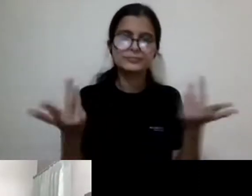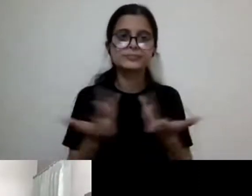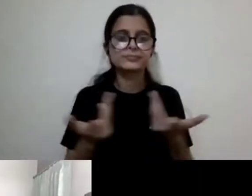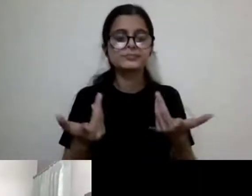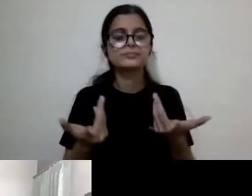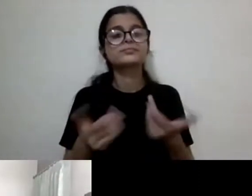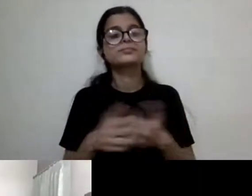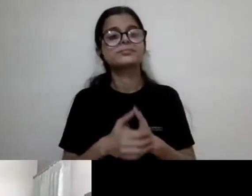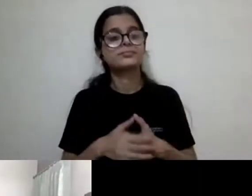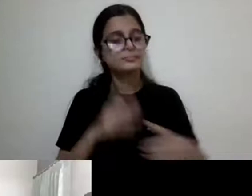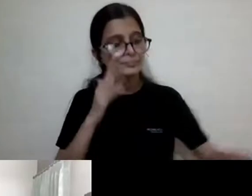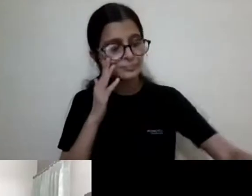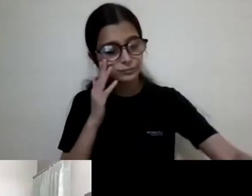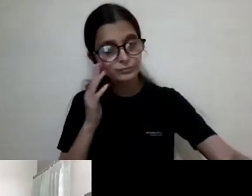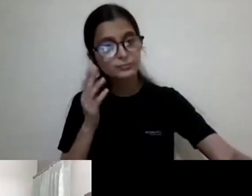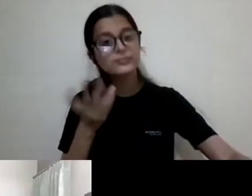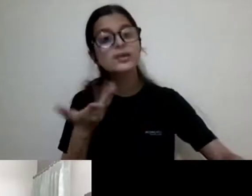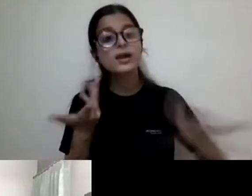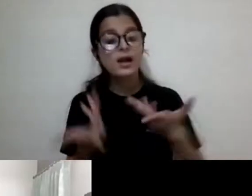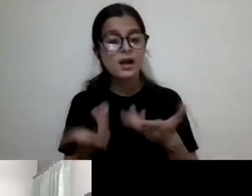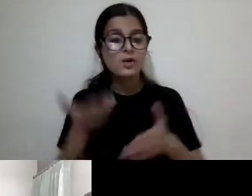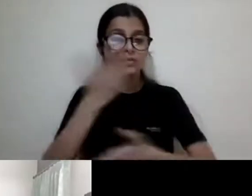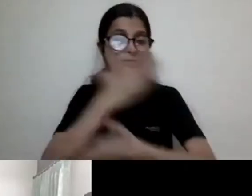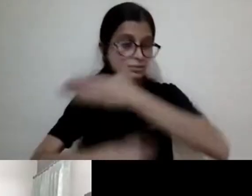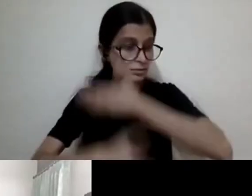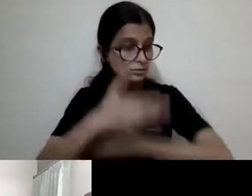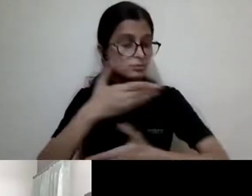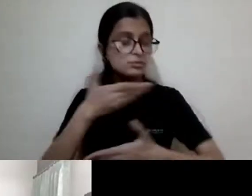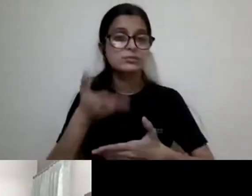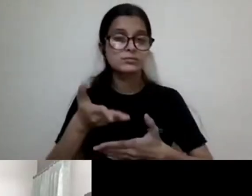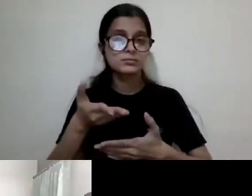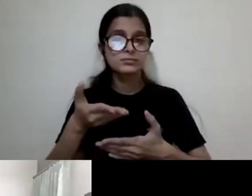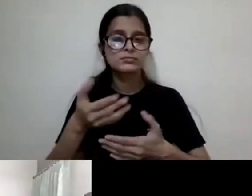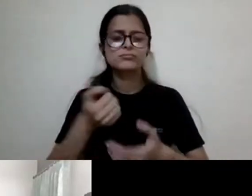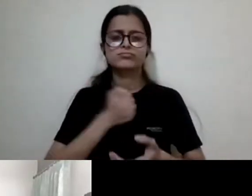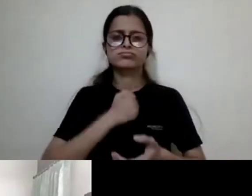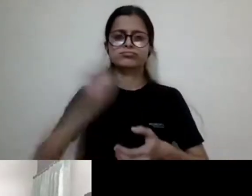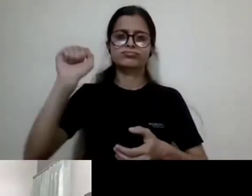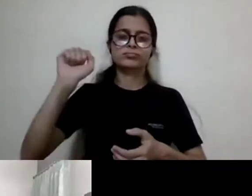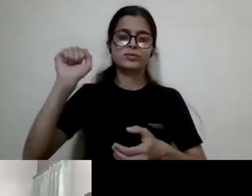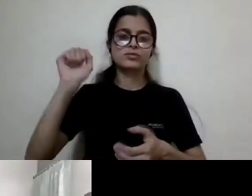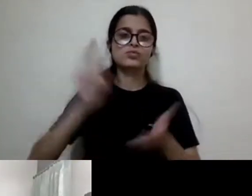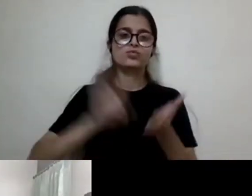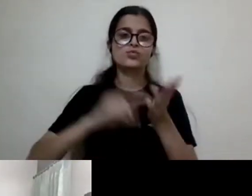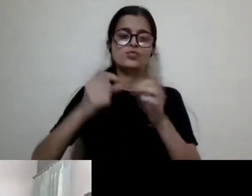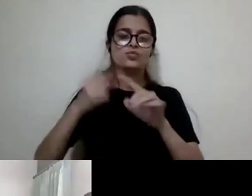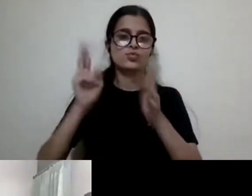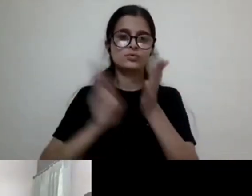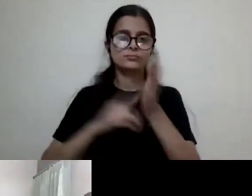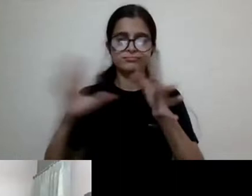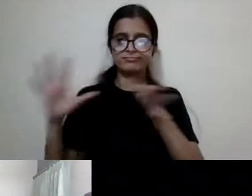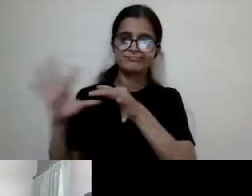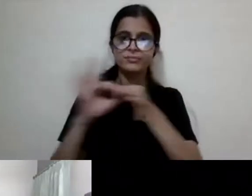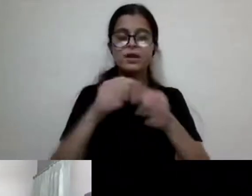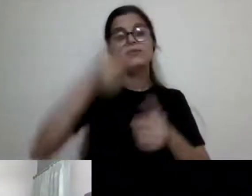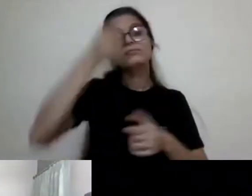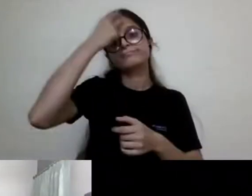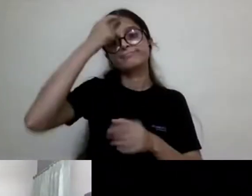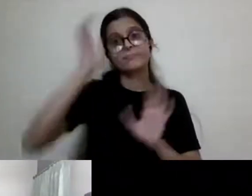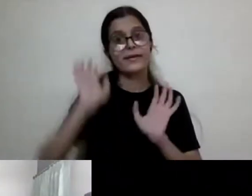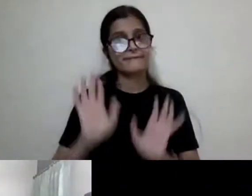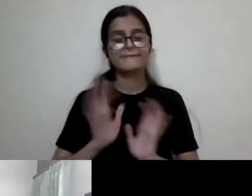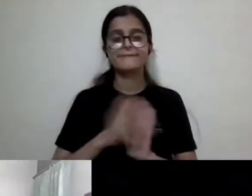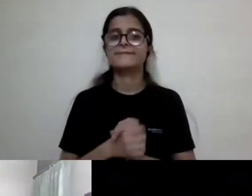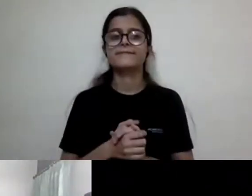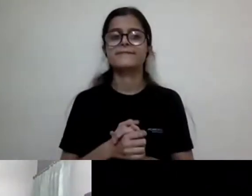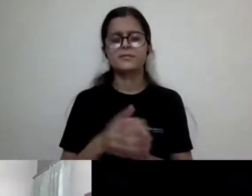how does disability fit into the feminist notion of the gaze is really the issue? Is it, it, you know, cause a lot